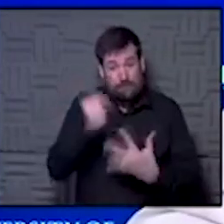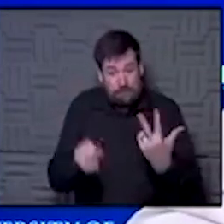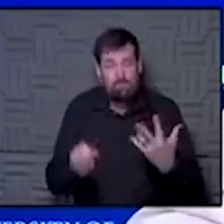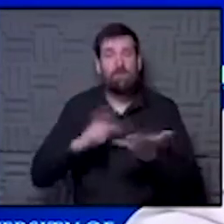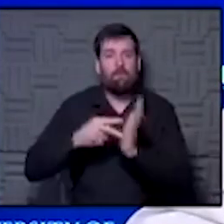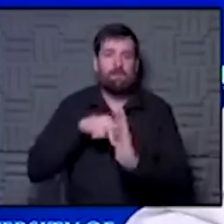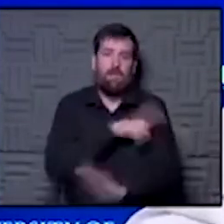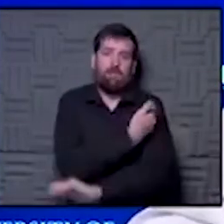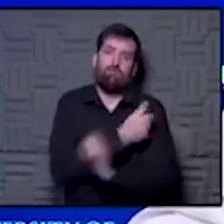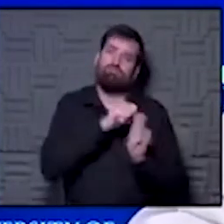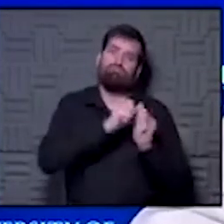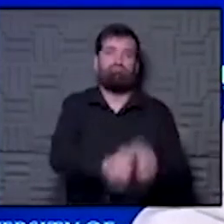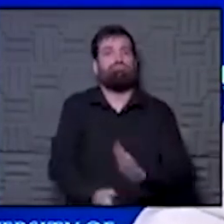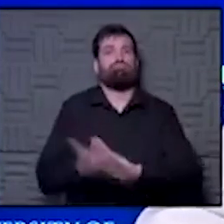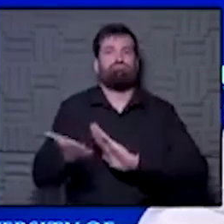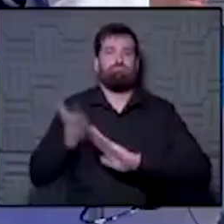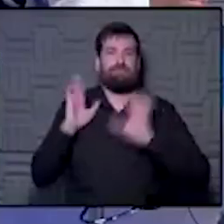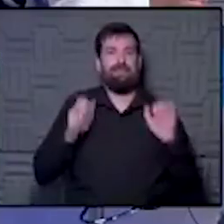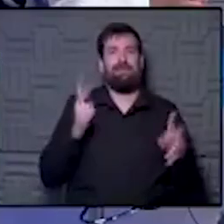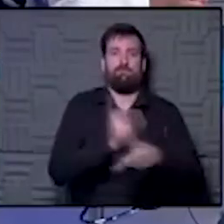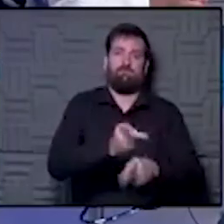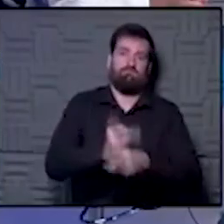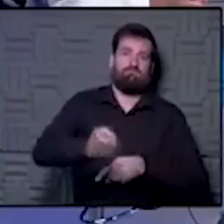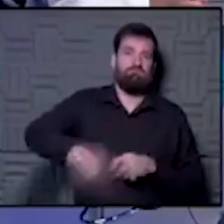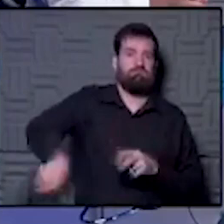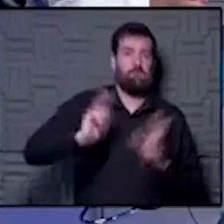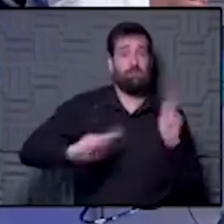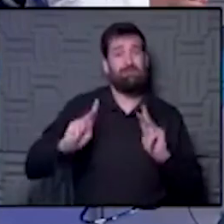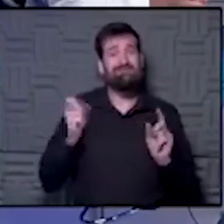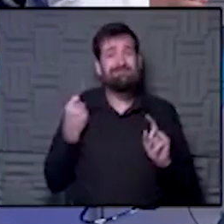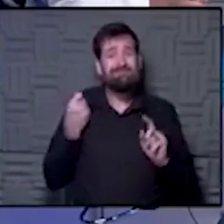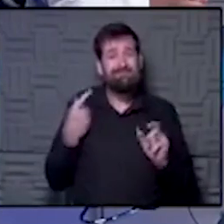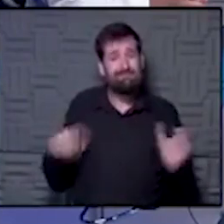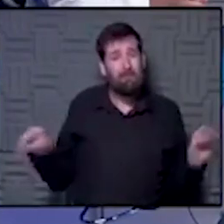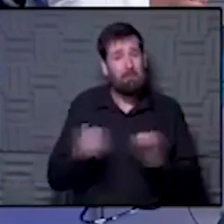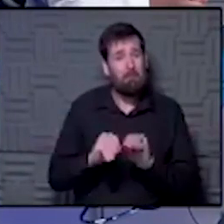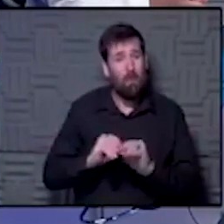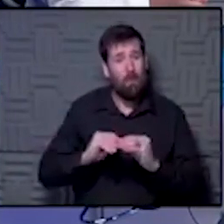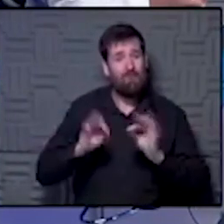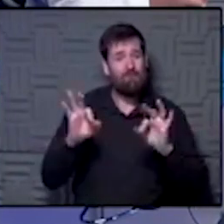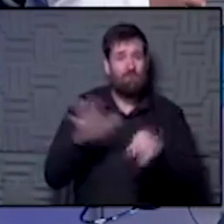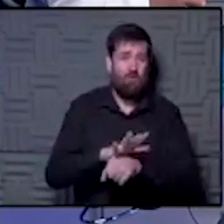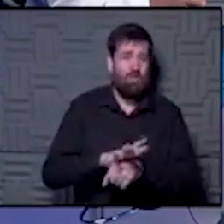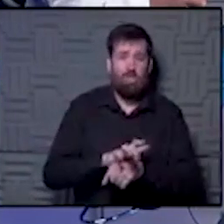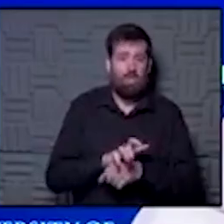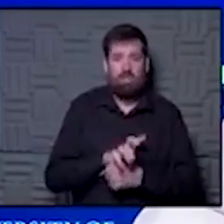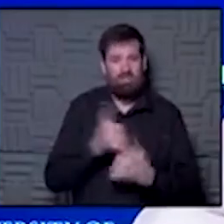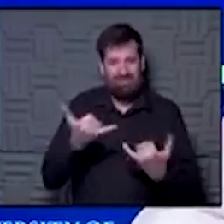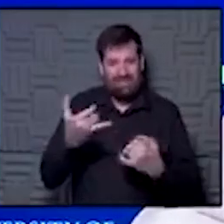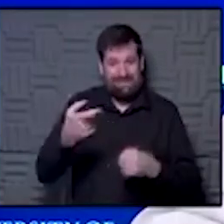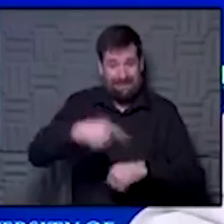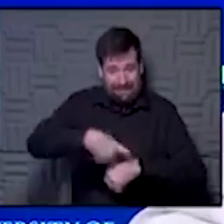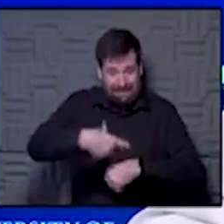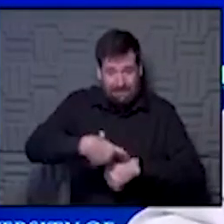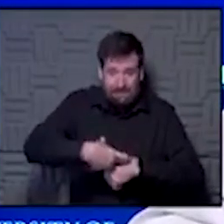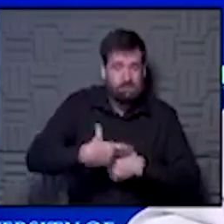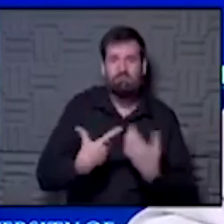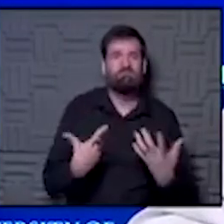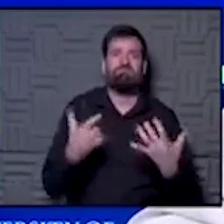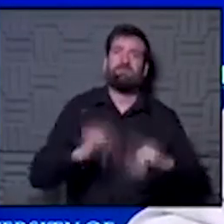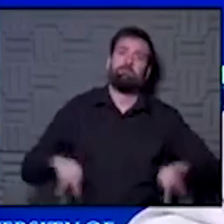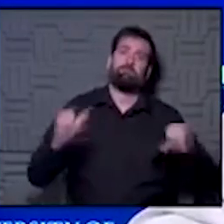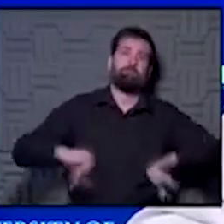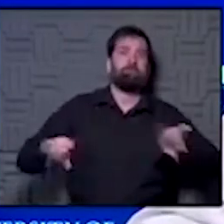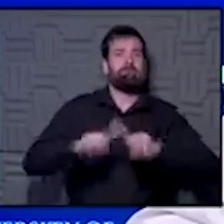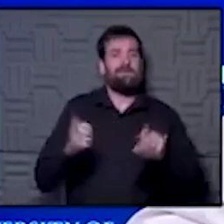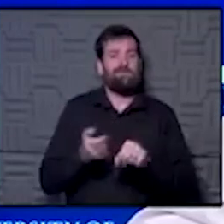hospitals open so we can take care of folks. Now, are hospitals more full? They're always more full this time of the year. That's not a surprise. COVID just pushes it a little higher.